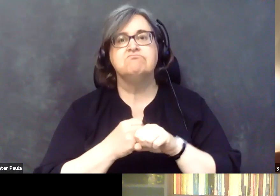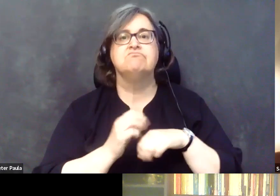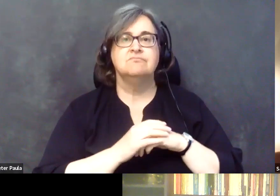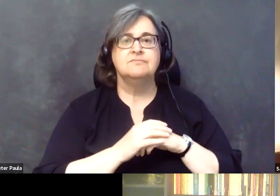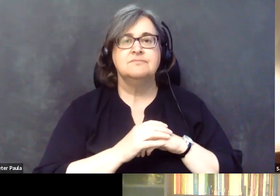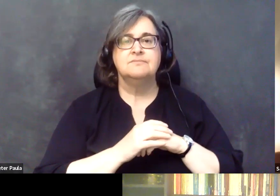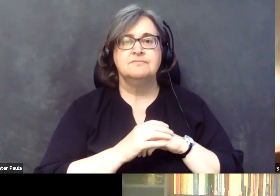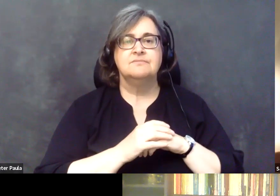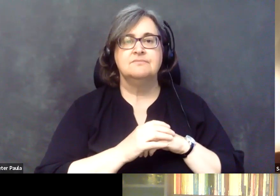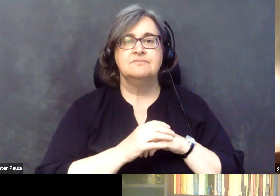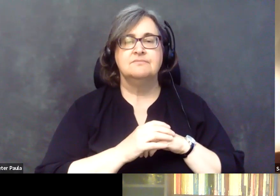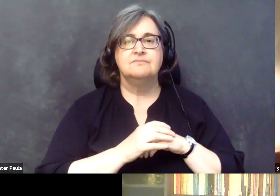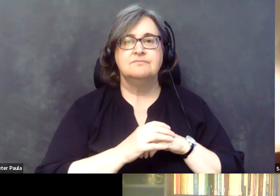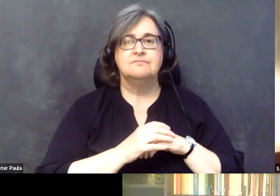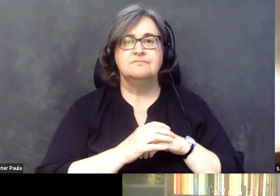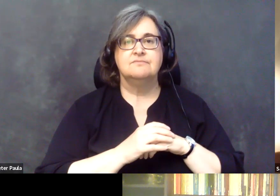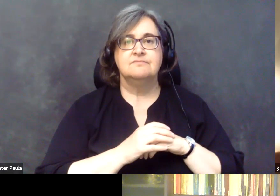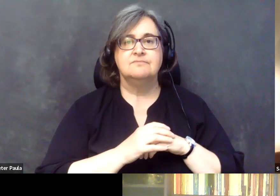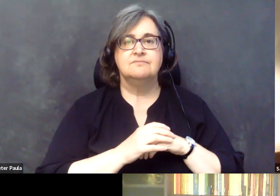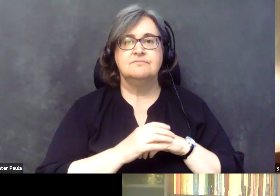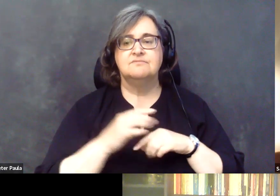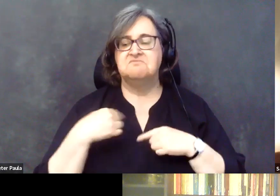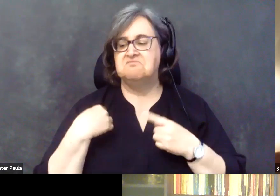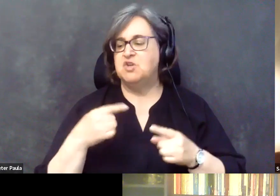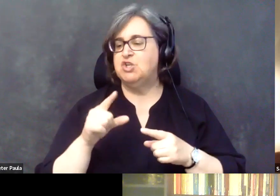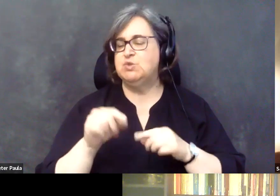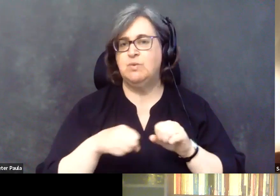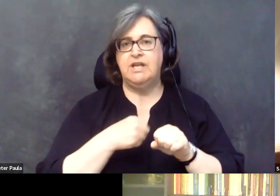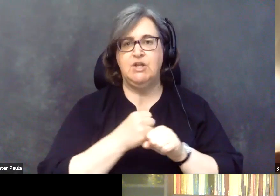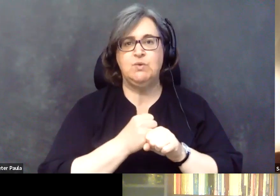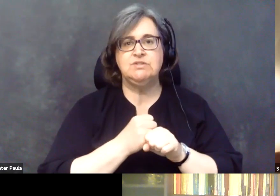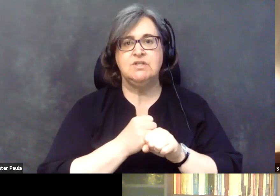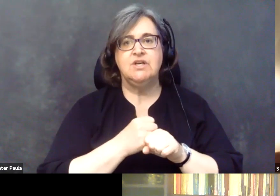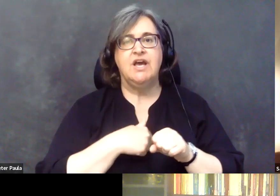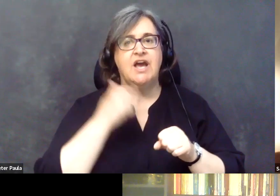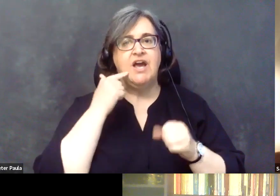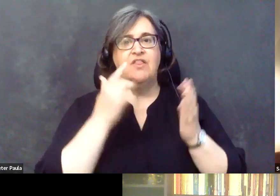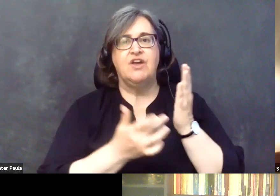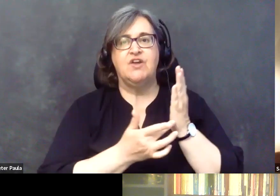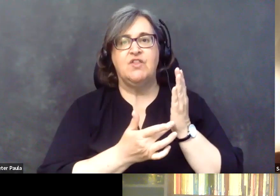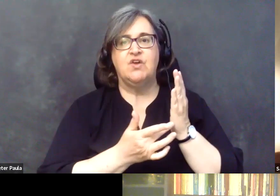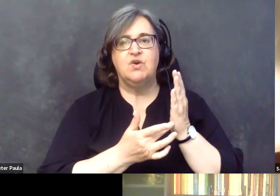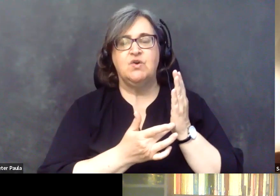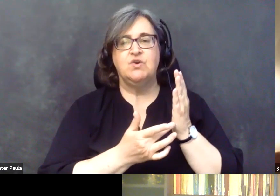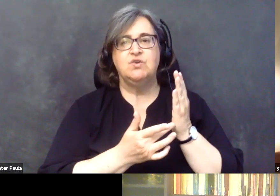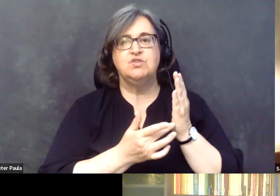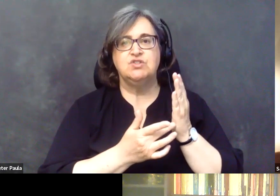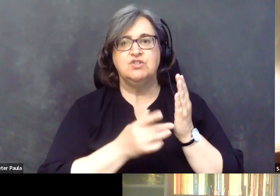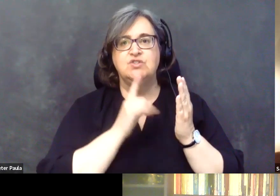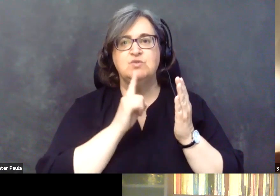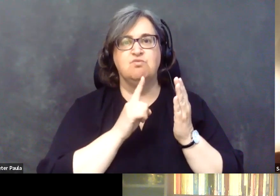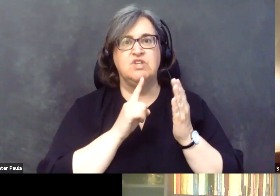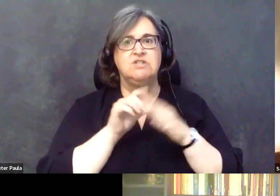And I would say, even in the last 20 years, I think technology is the biggest tribal for change.